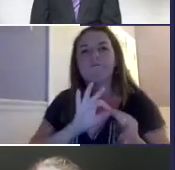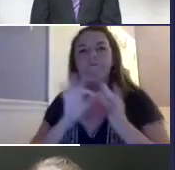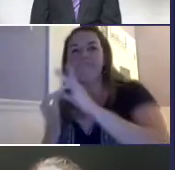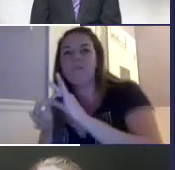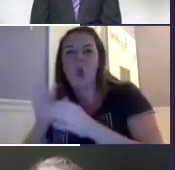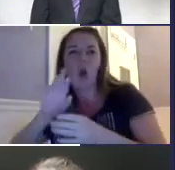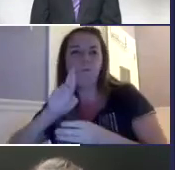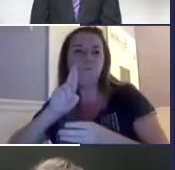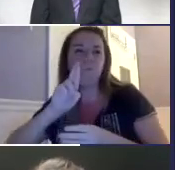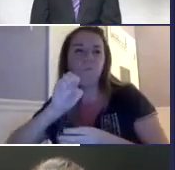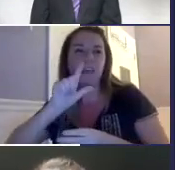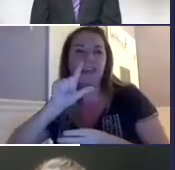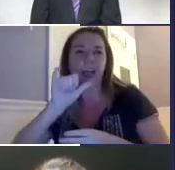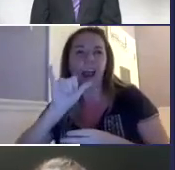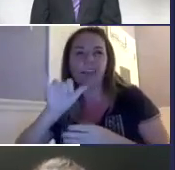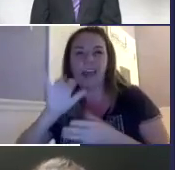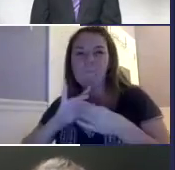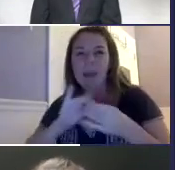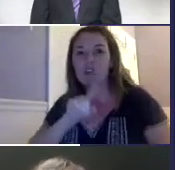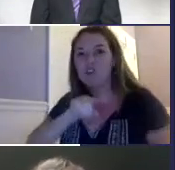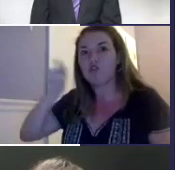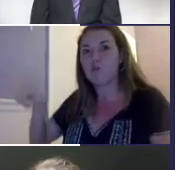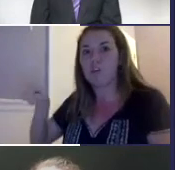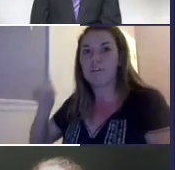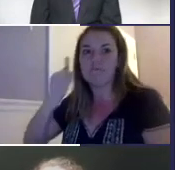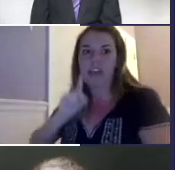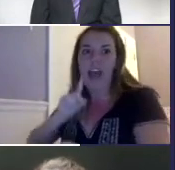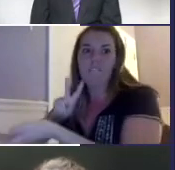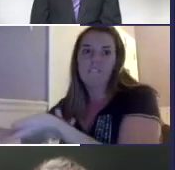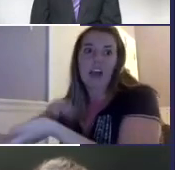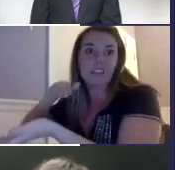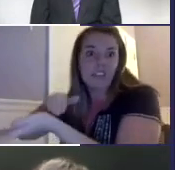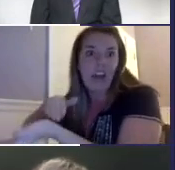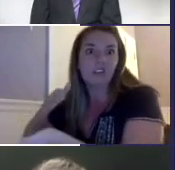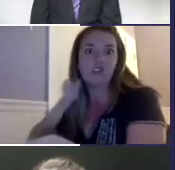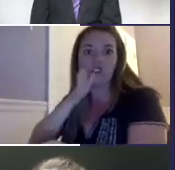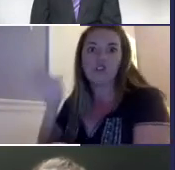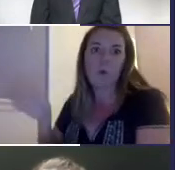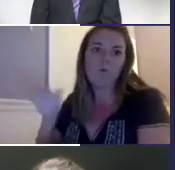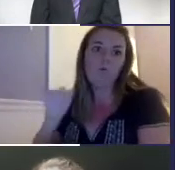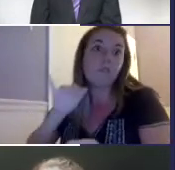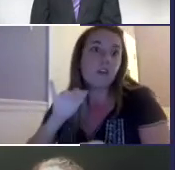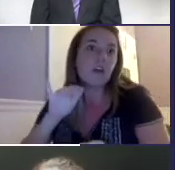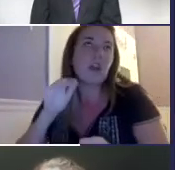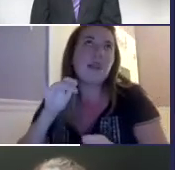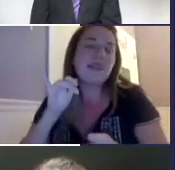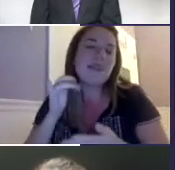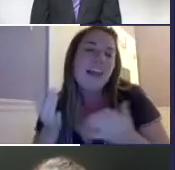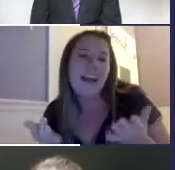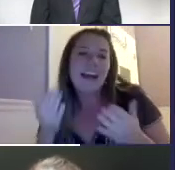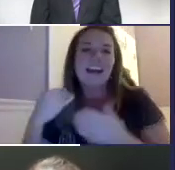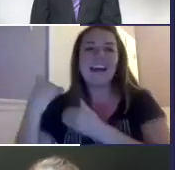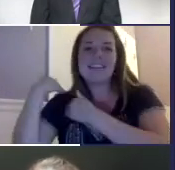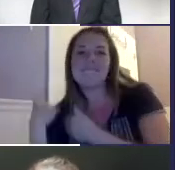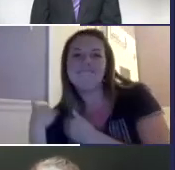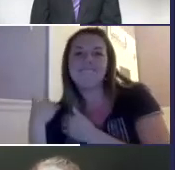the, you know, vet triage calls and interprets all the vet triage calls in the relay system. That person is sent all of the veterinary